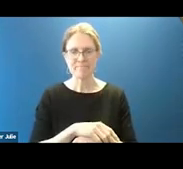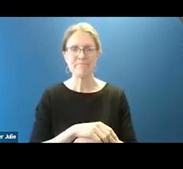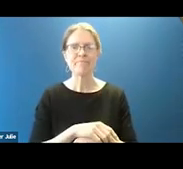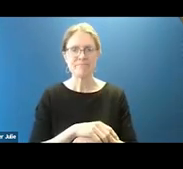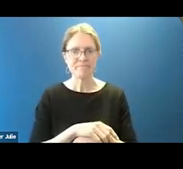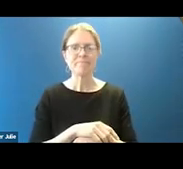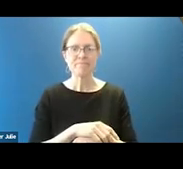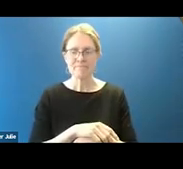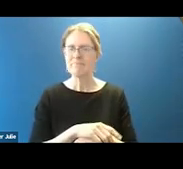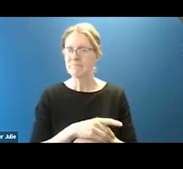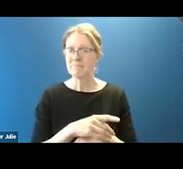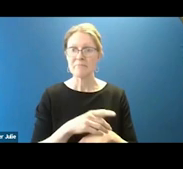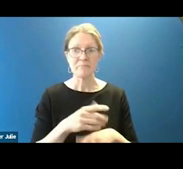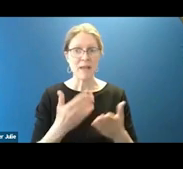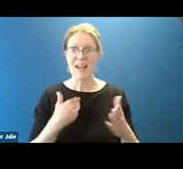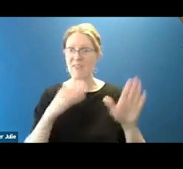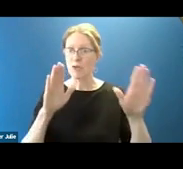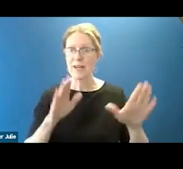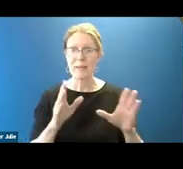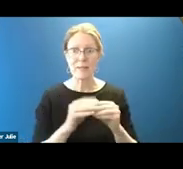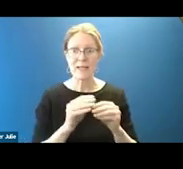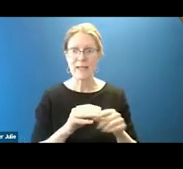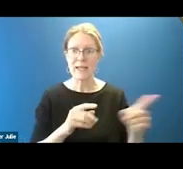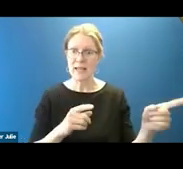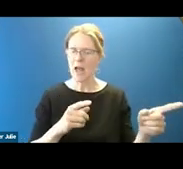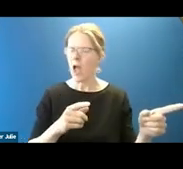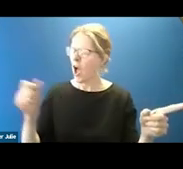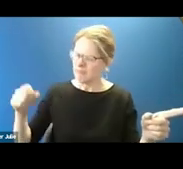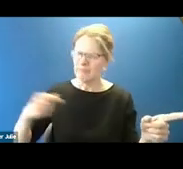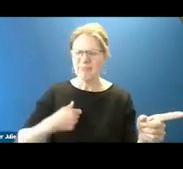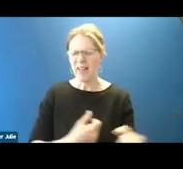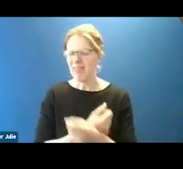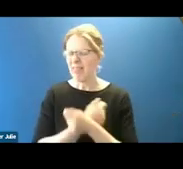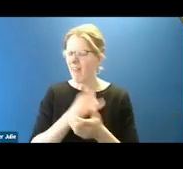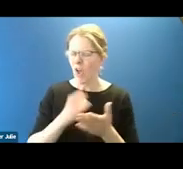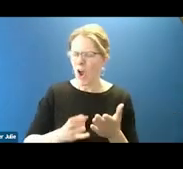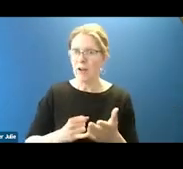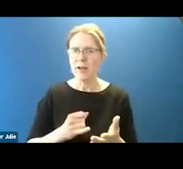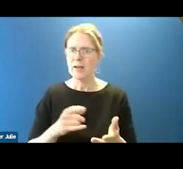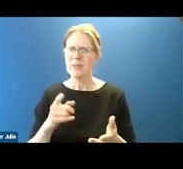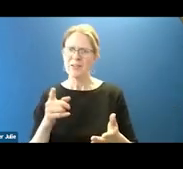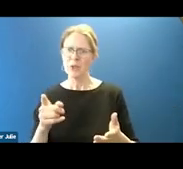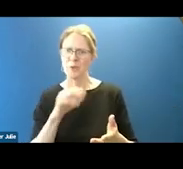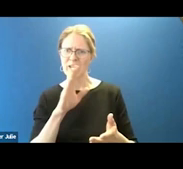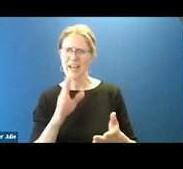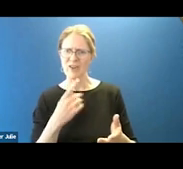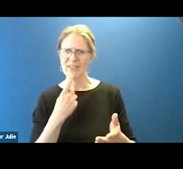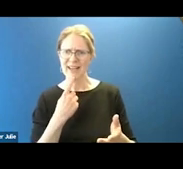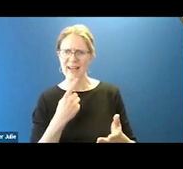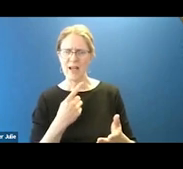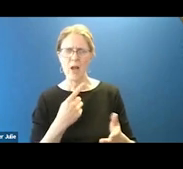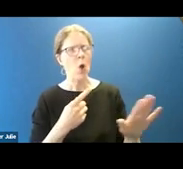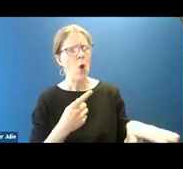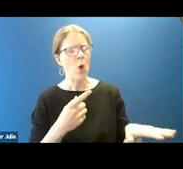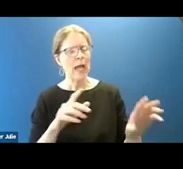legislator or their staff is like, yeah, you're right. I love the arts. But you never say, now, can I count on the